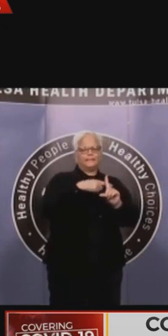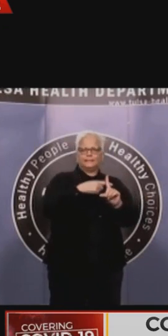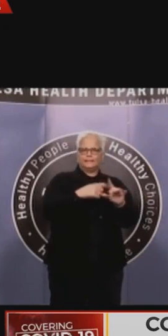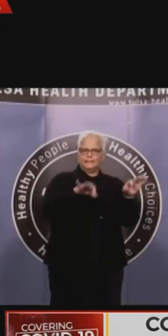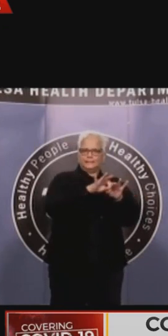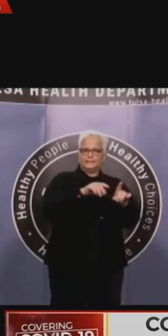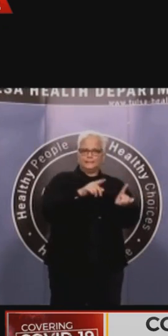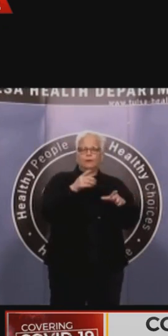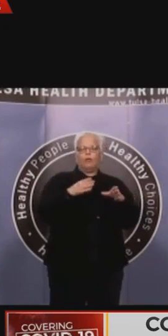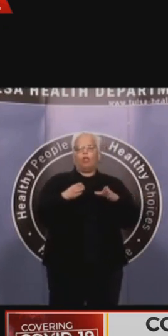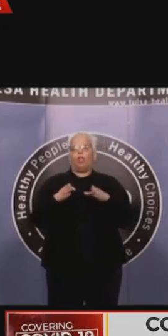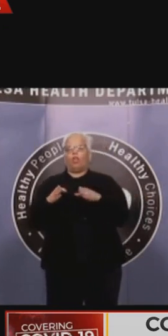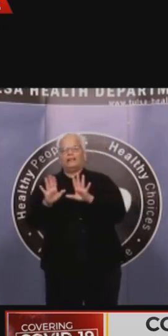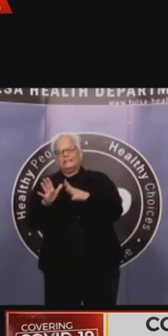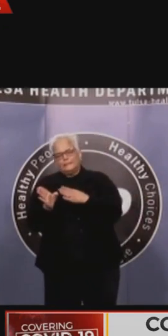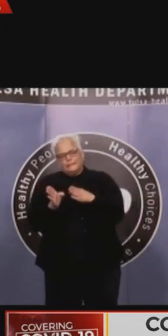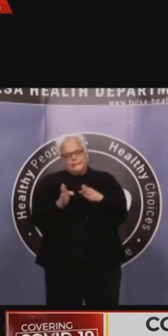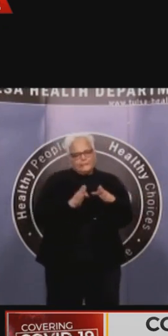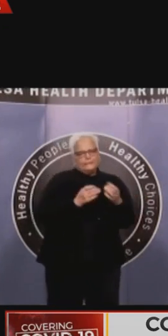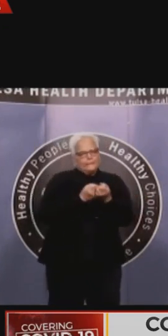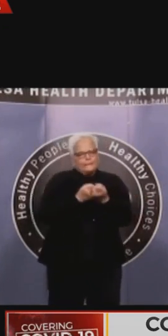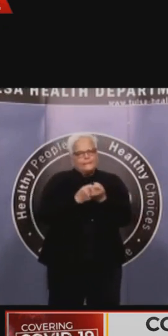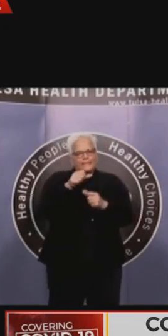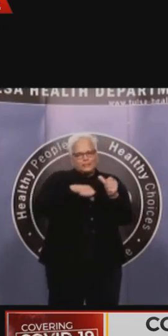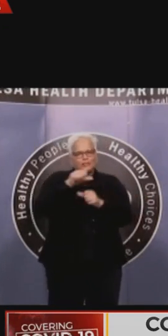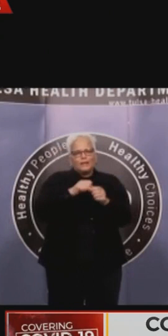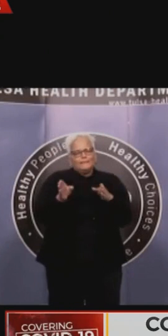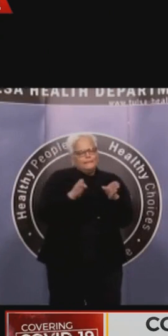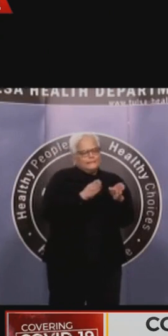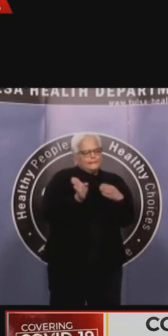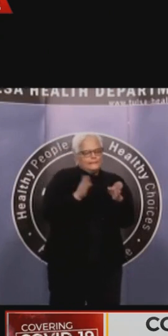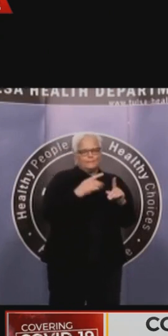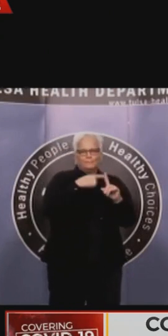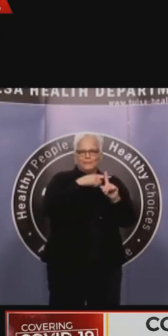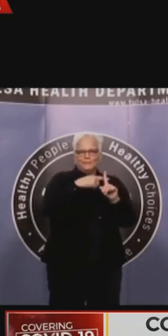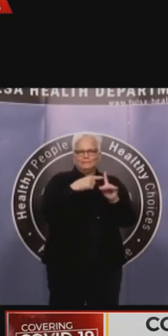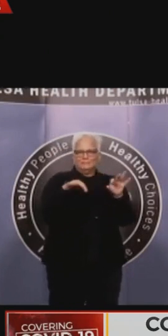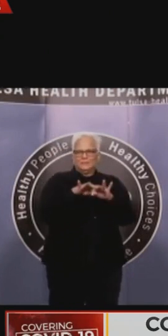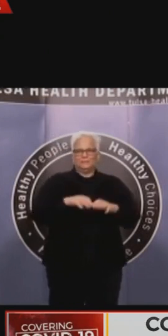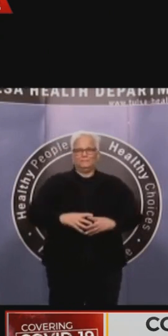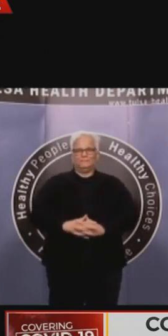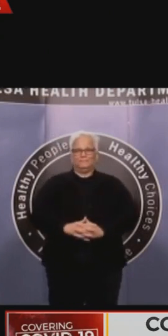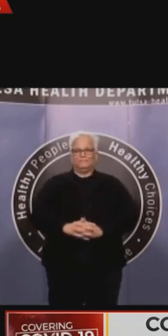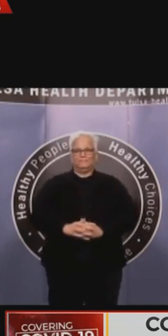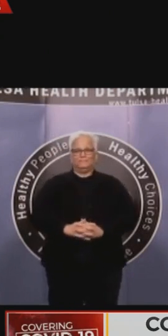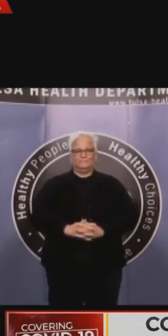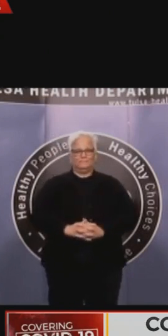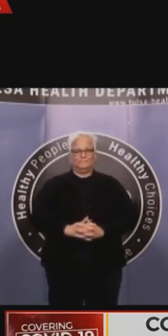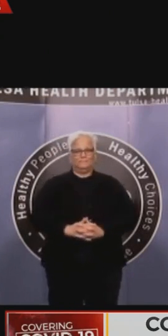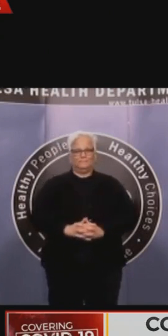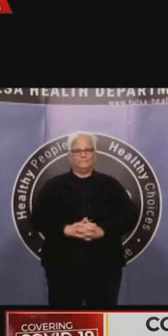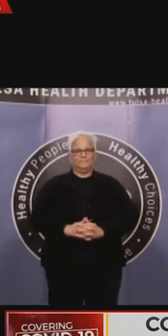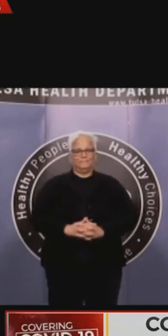of our common humanity, this is it. And so please think about that and how